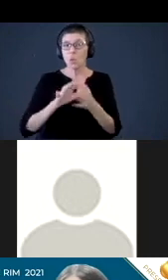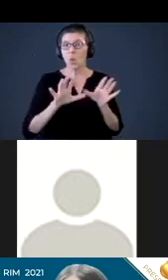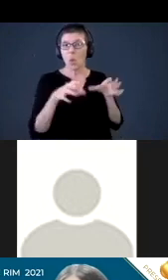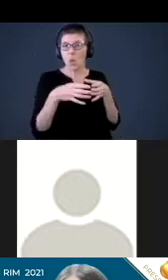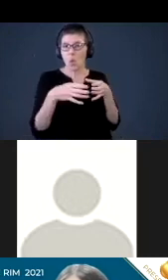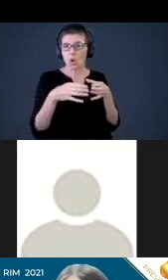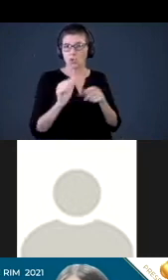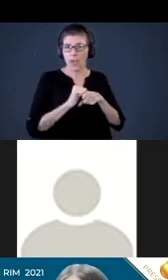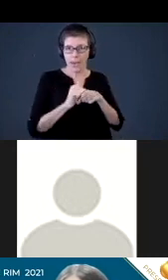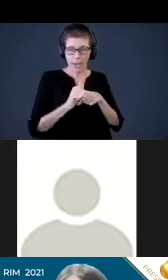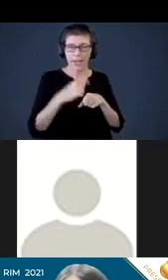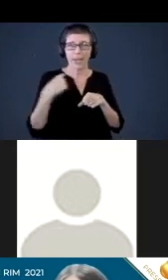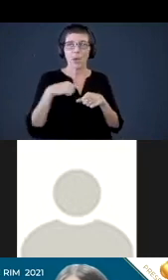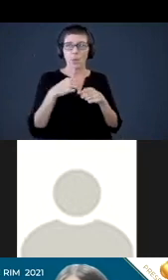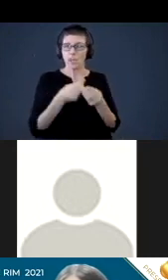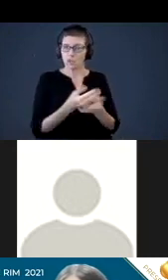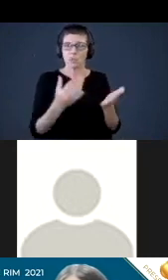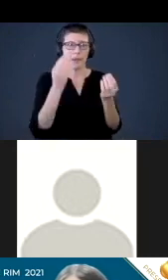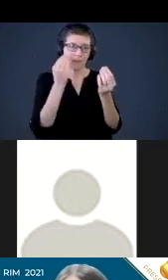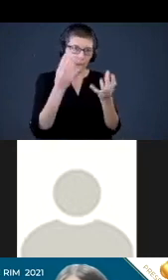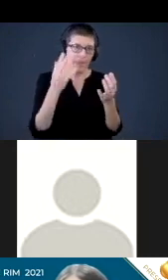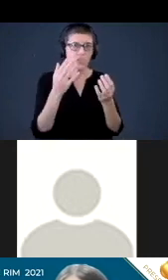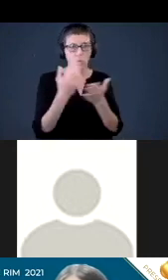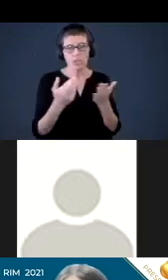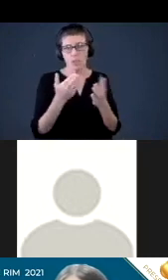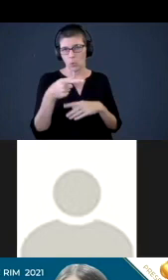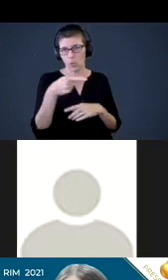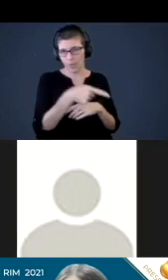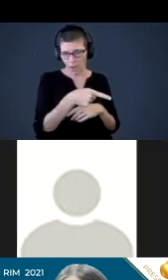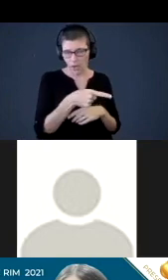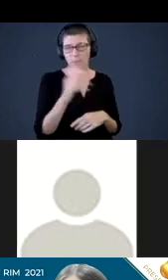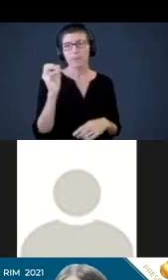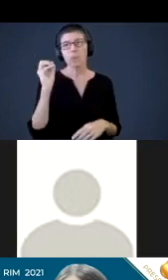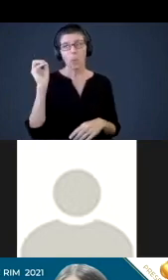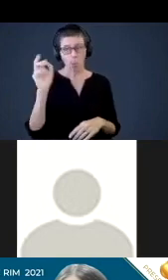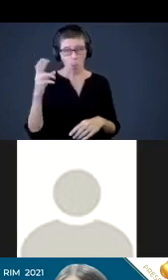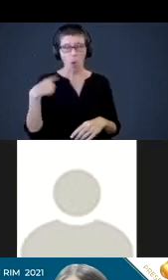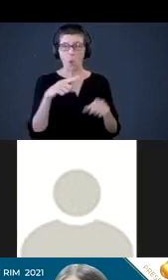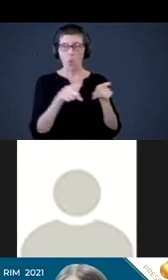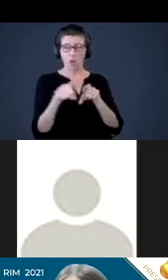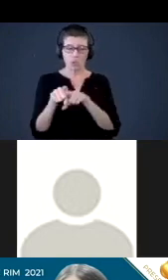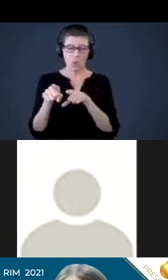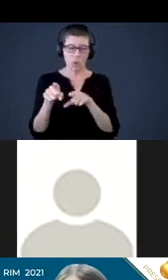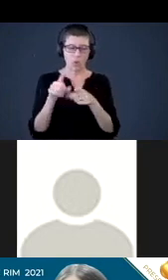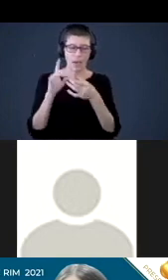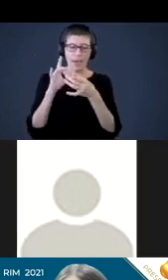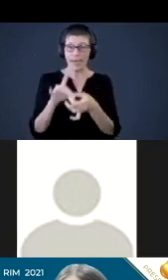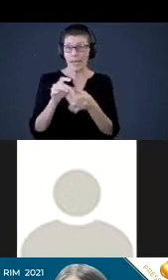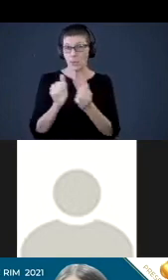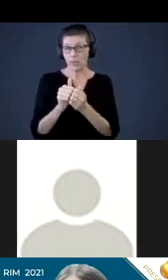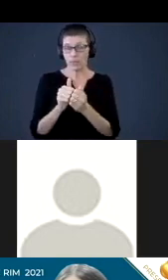And so we distribute any information and resources through there. Or we also connect with the